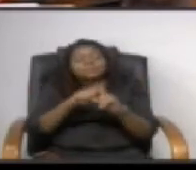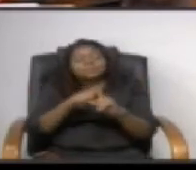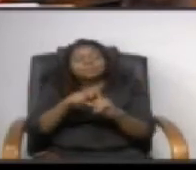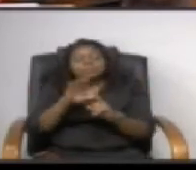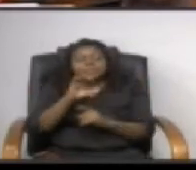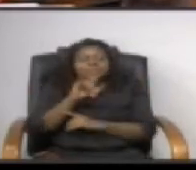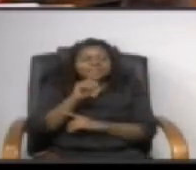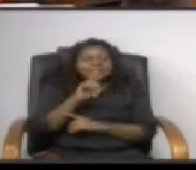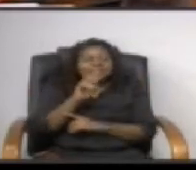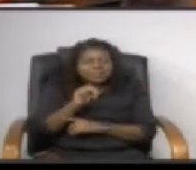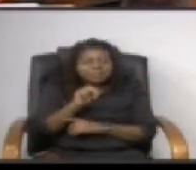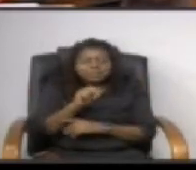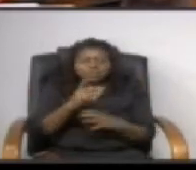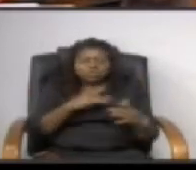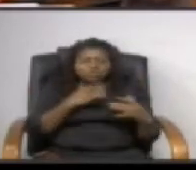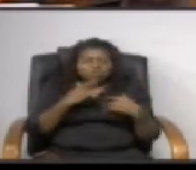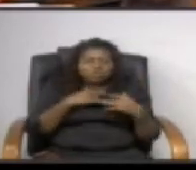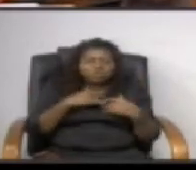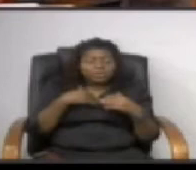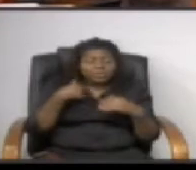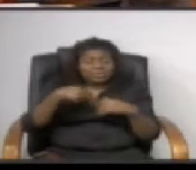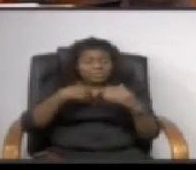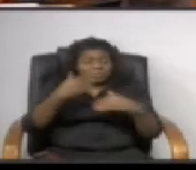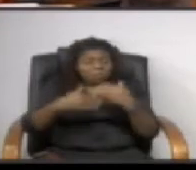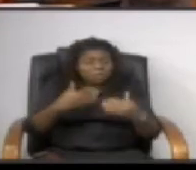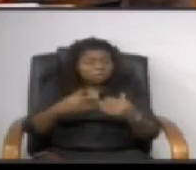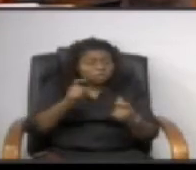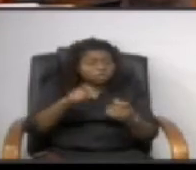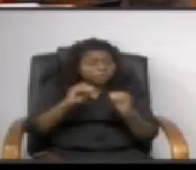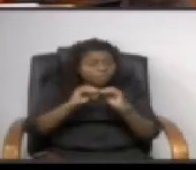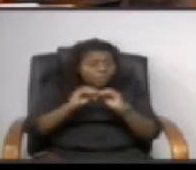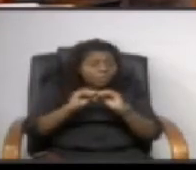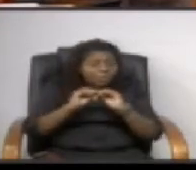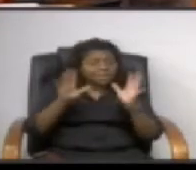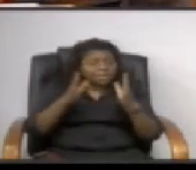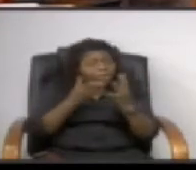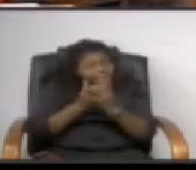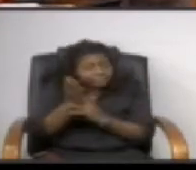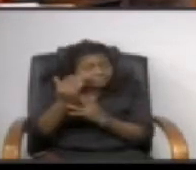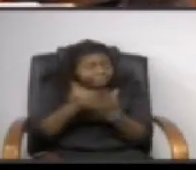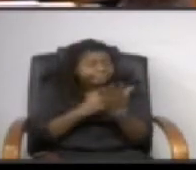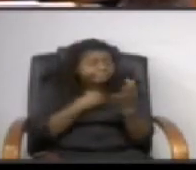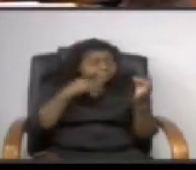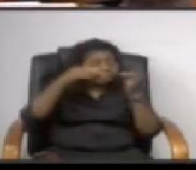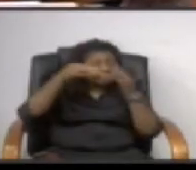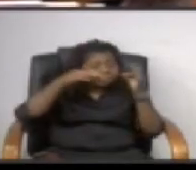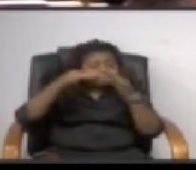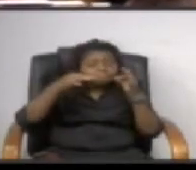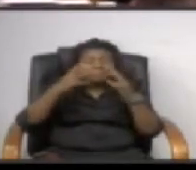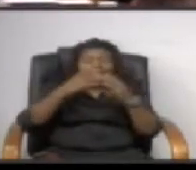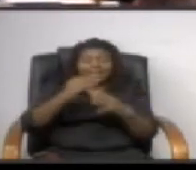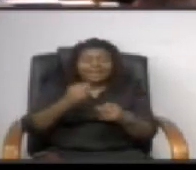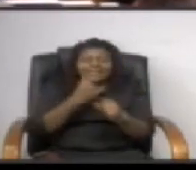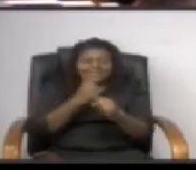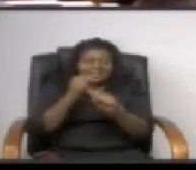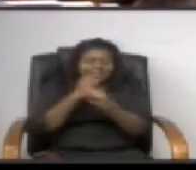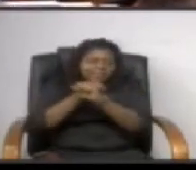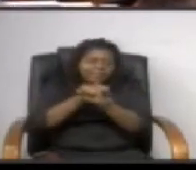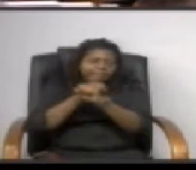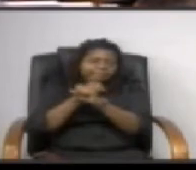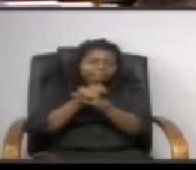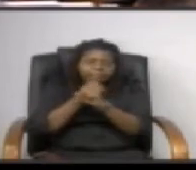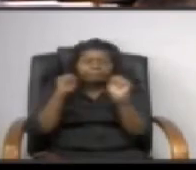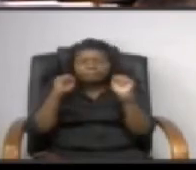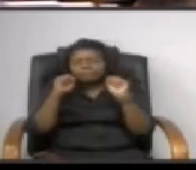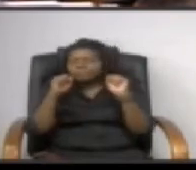concerned that the process uh needs to be more transparent and then the safety concerns that i think would